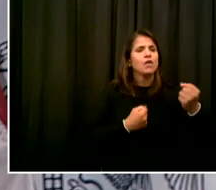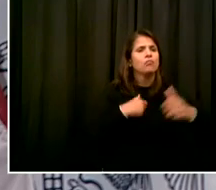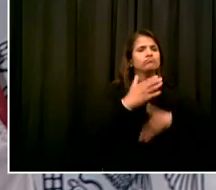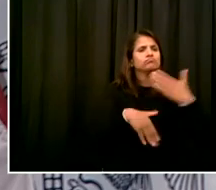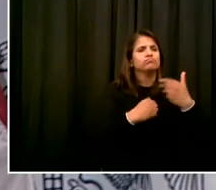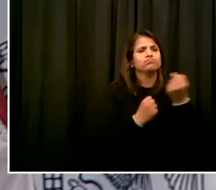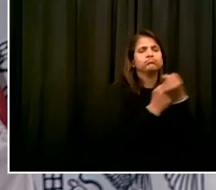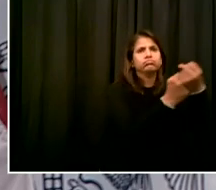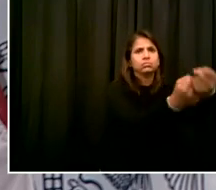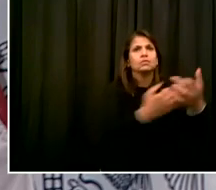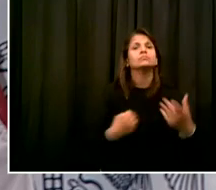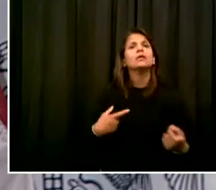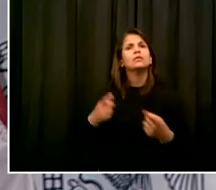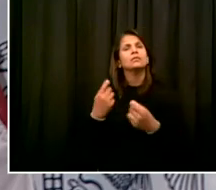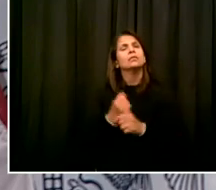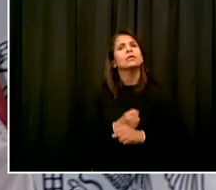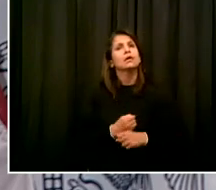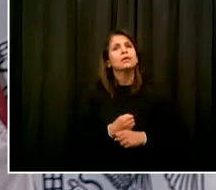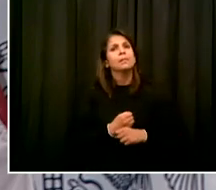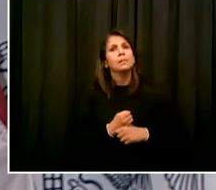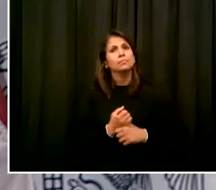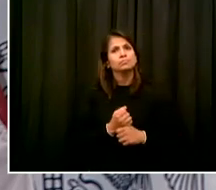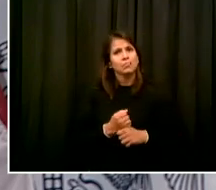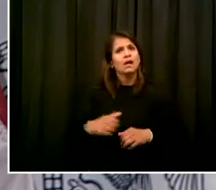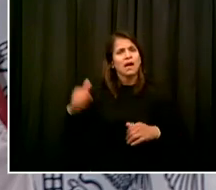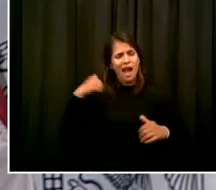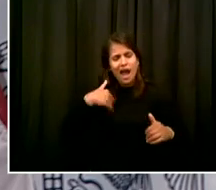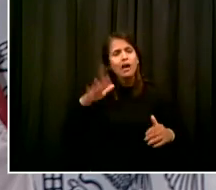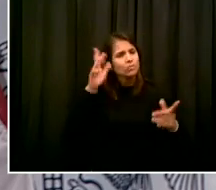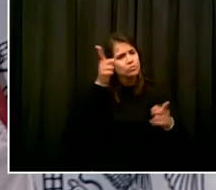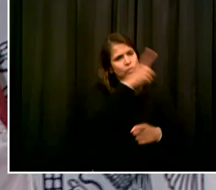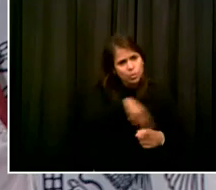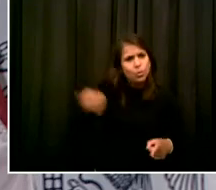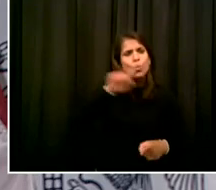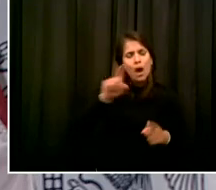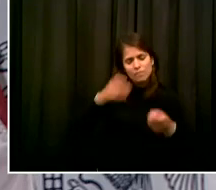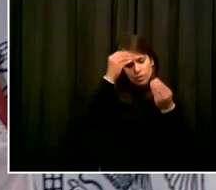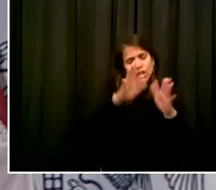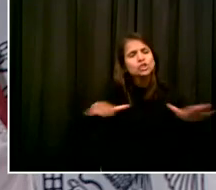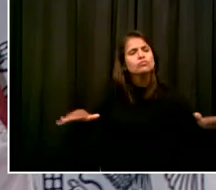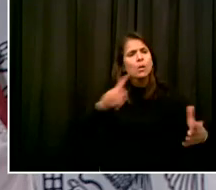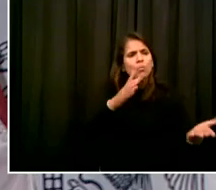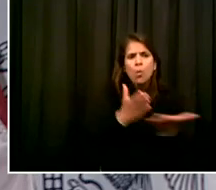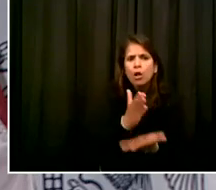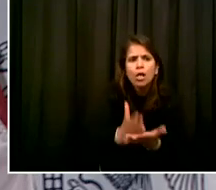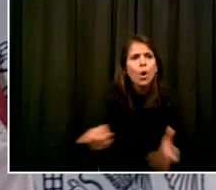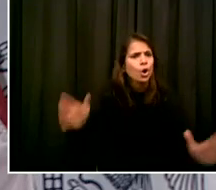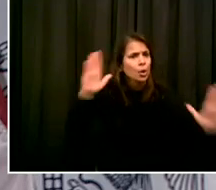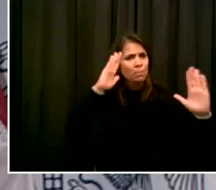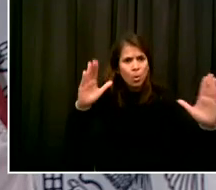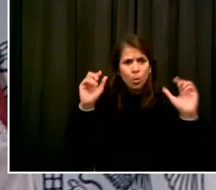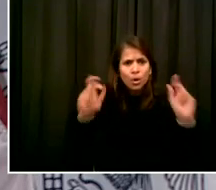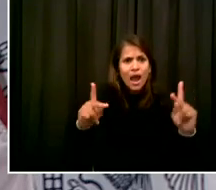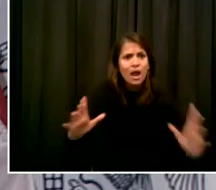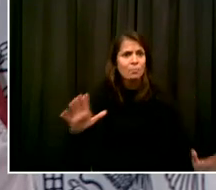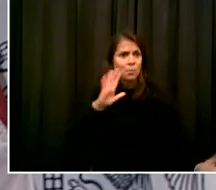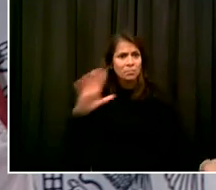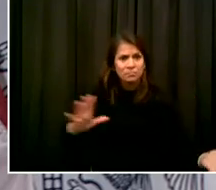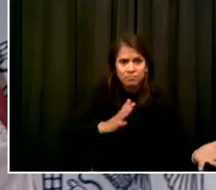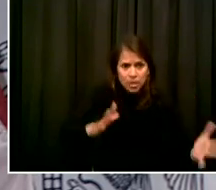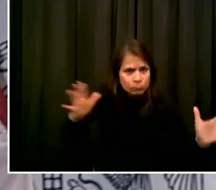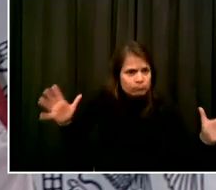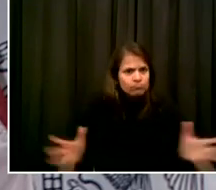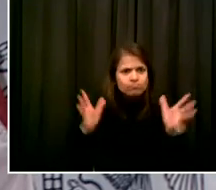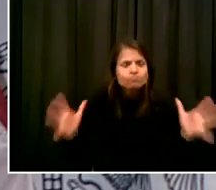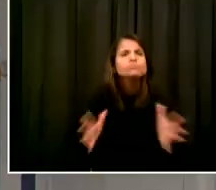together, and that we will always be there for them. That's for every New Yorker to do for our next generation. Thank you, everybody.